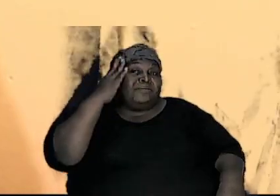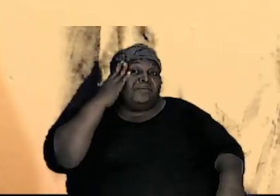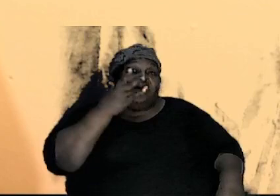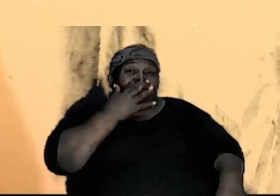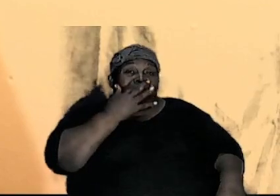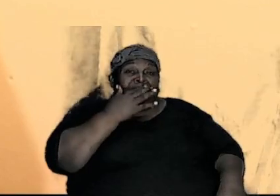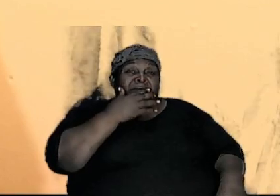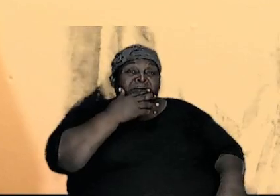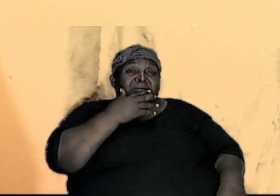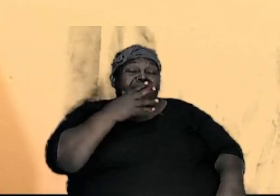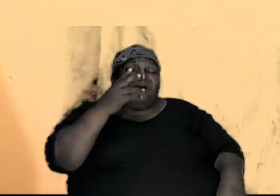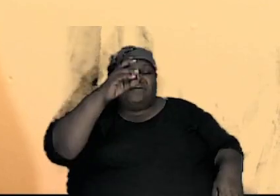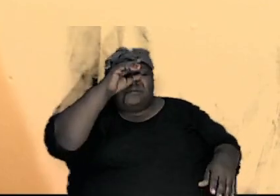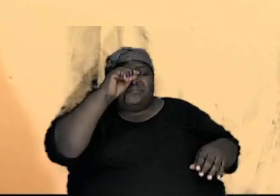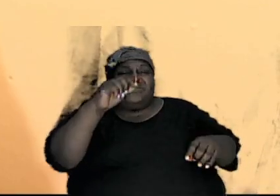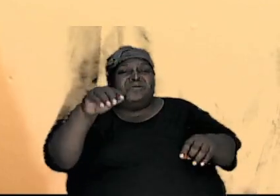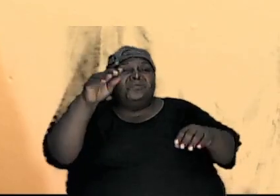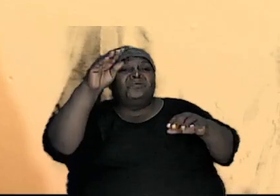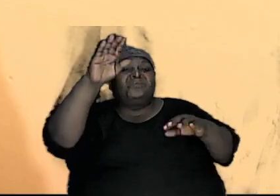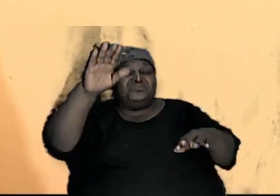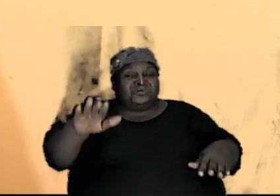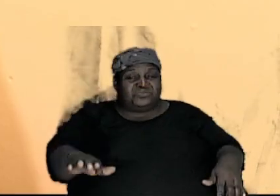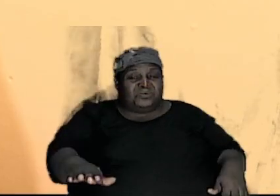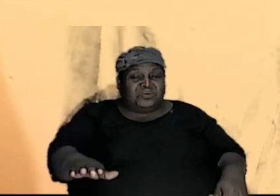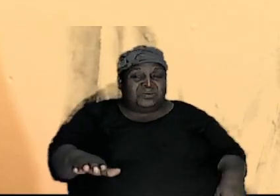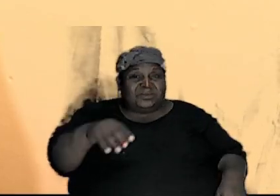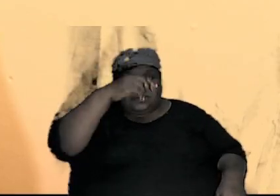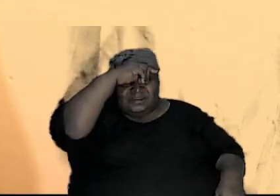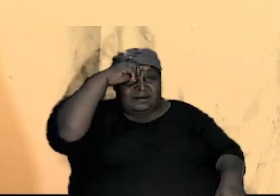short he is dark